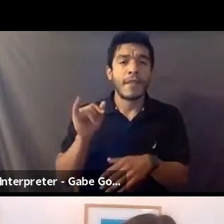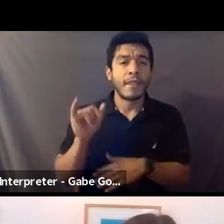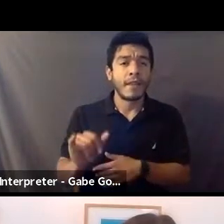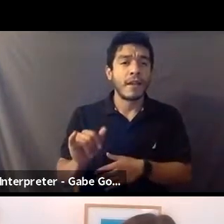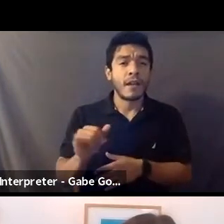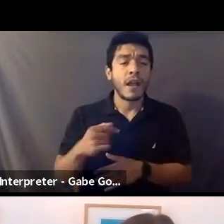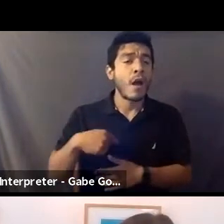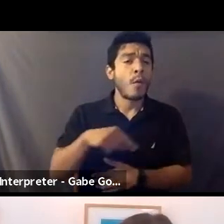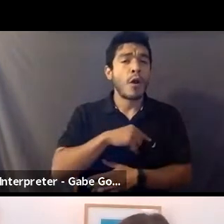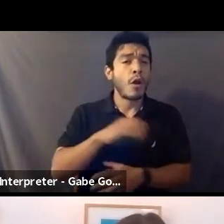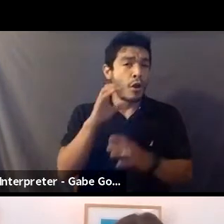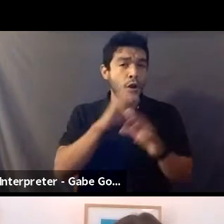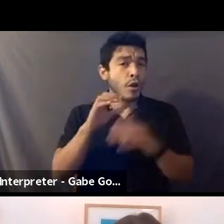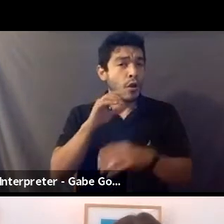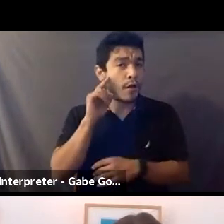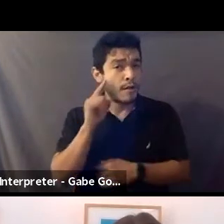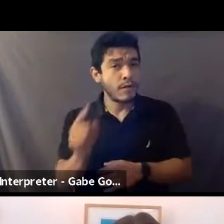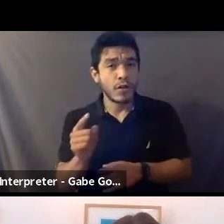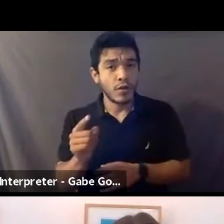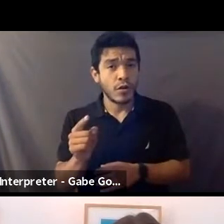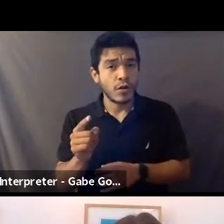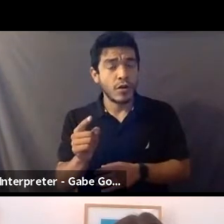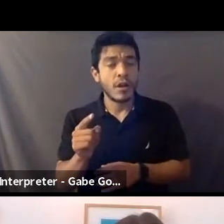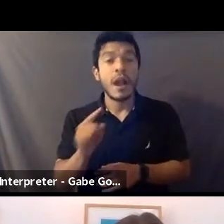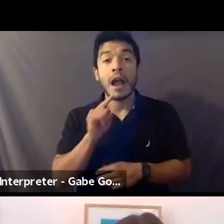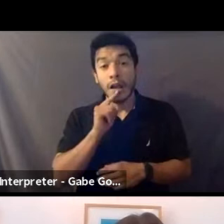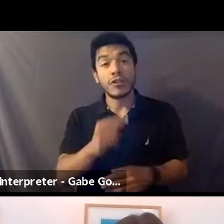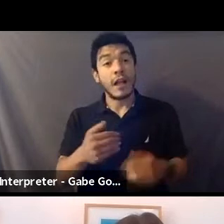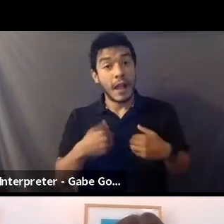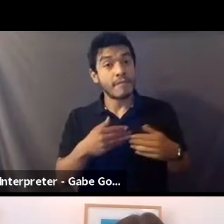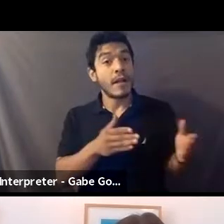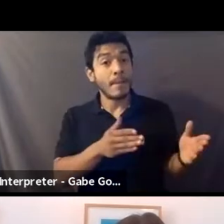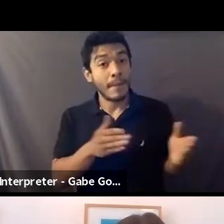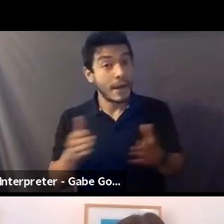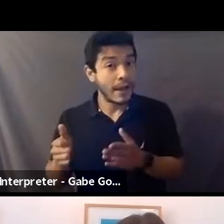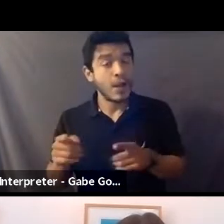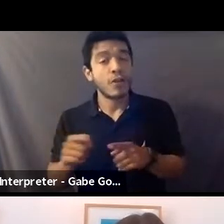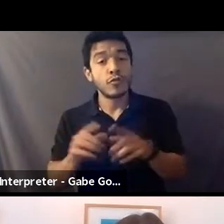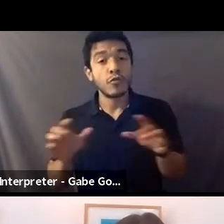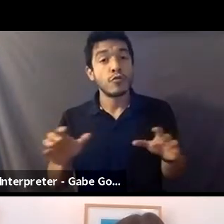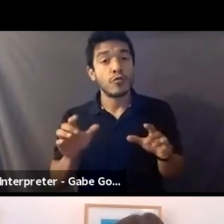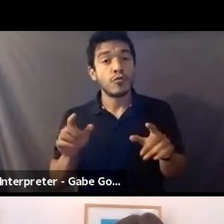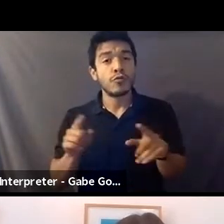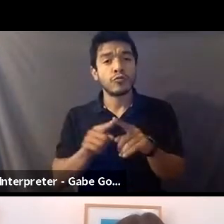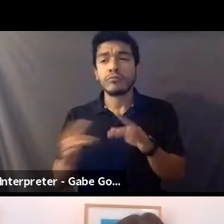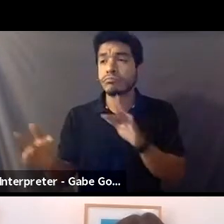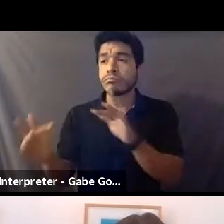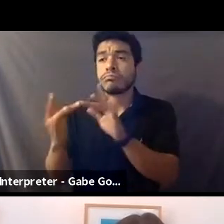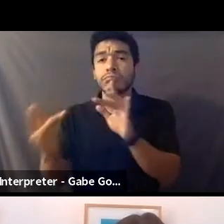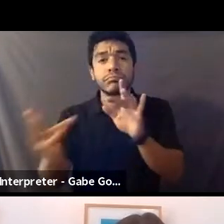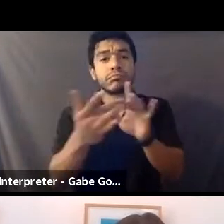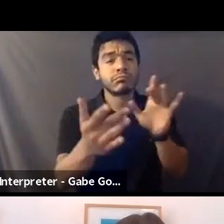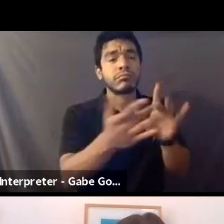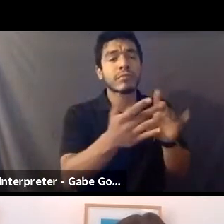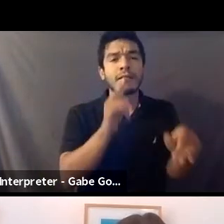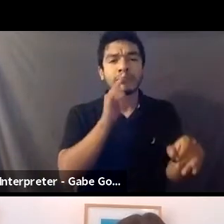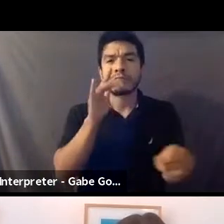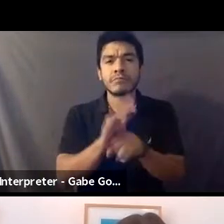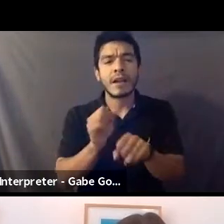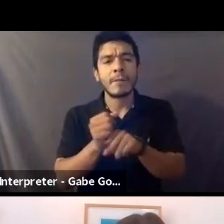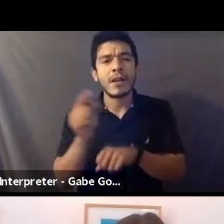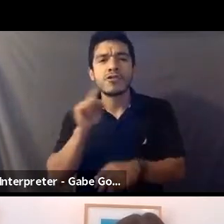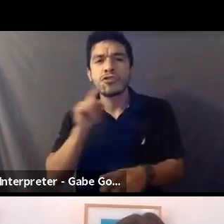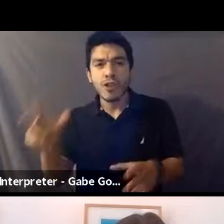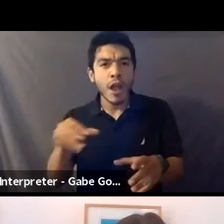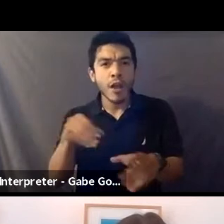that we are looking for are those that actually have a plan to do outreach and to ensure that they are being inclusive and